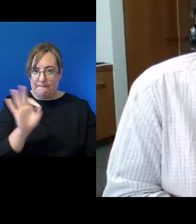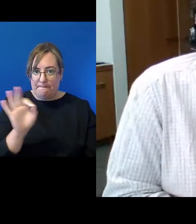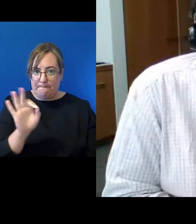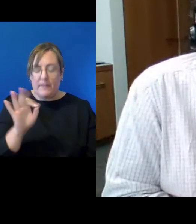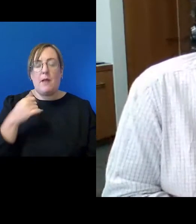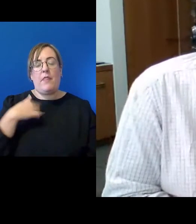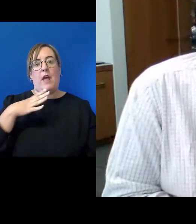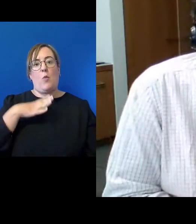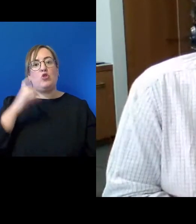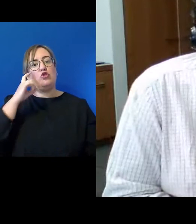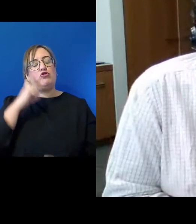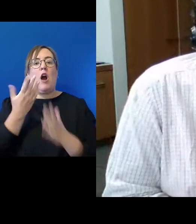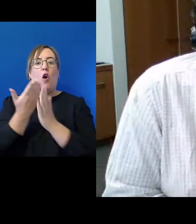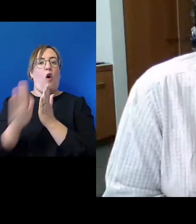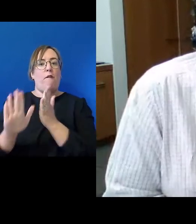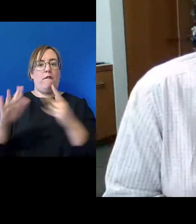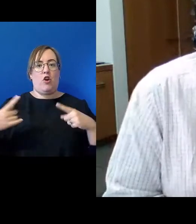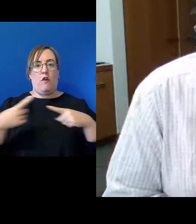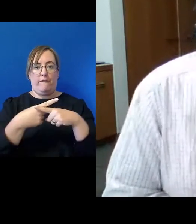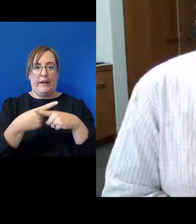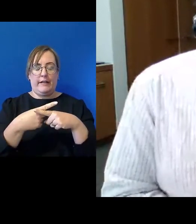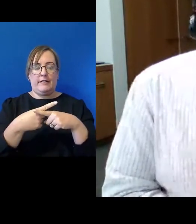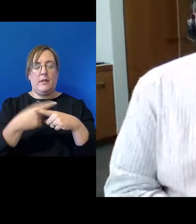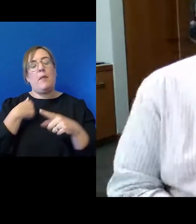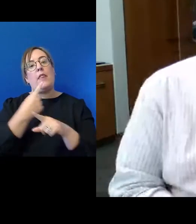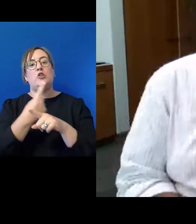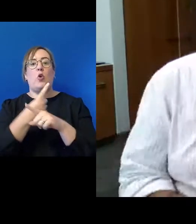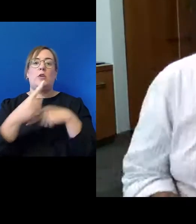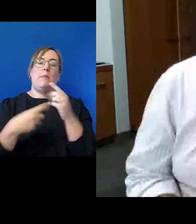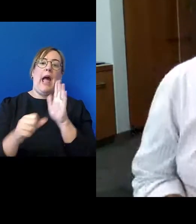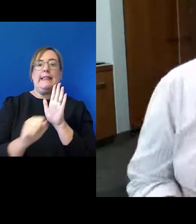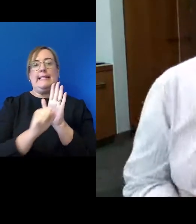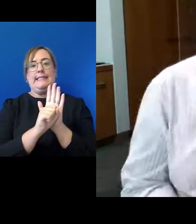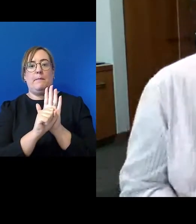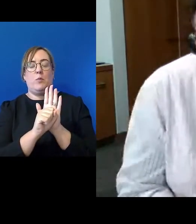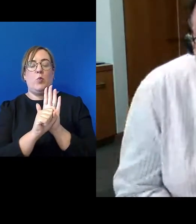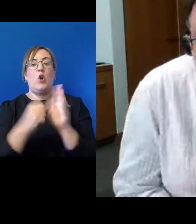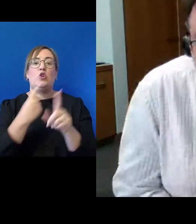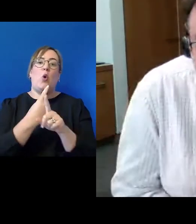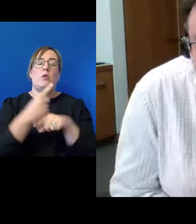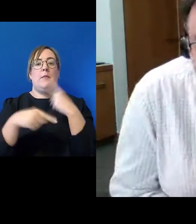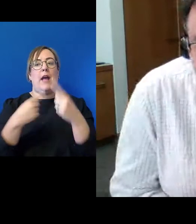guess, speaking to what it symbolized, speaking to the vibe of the document.